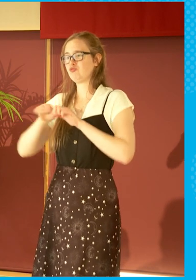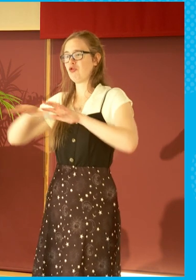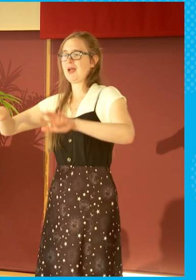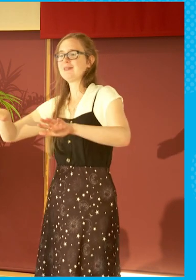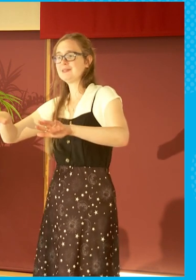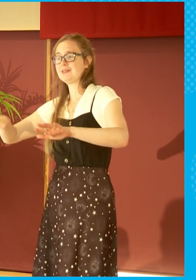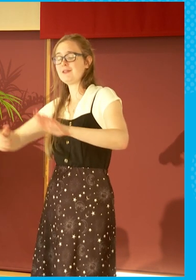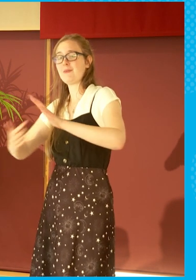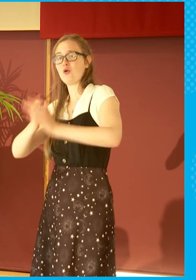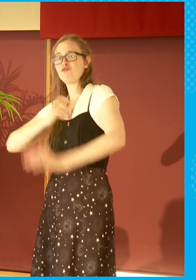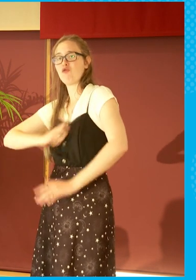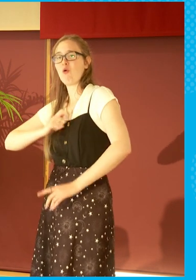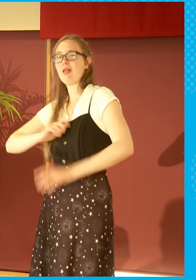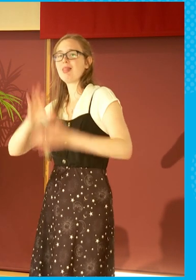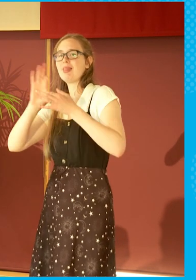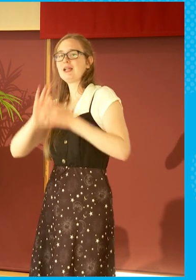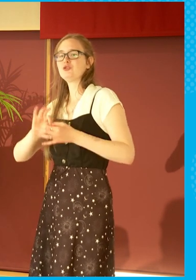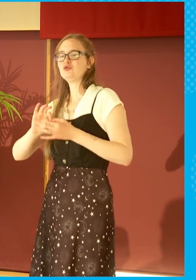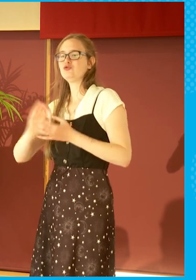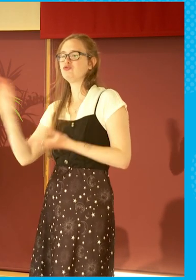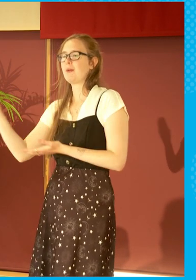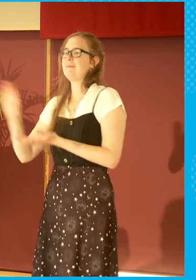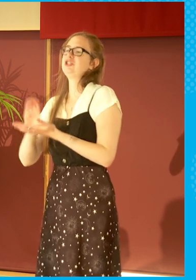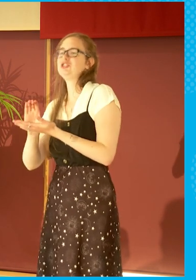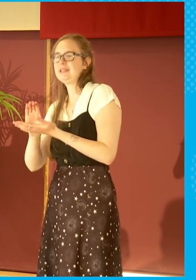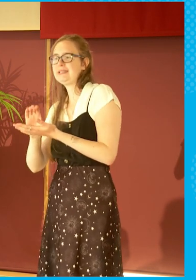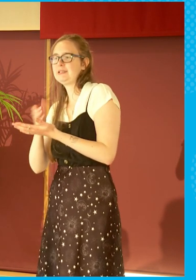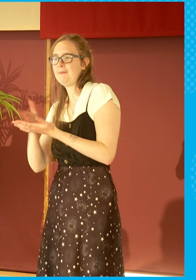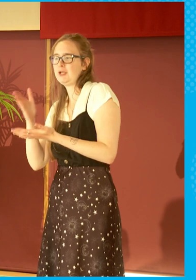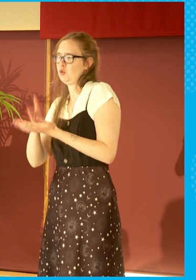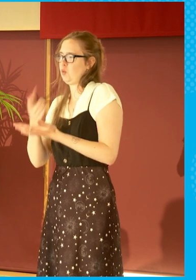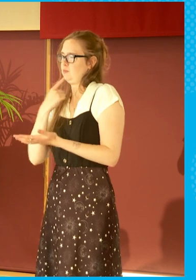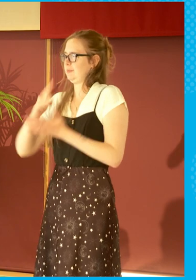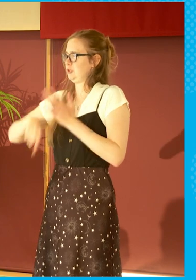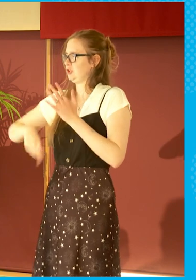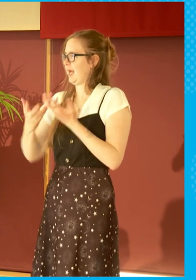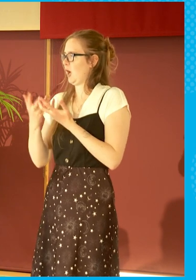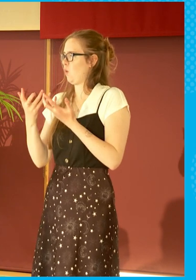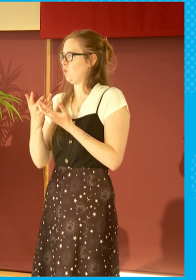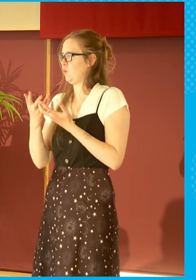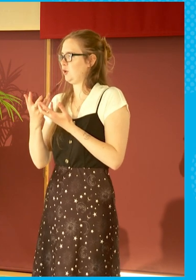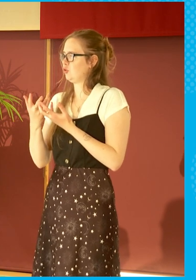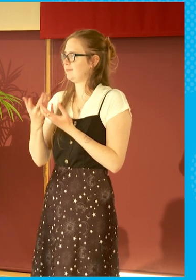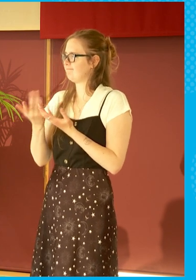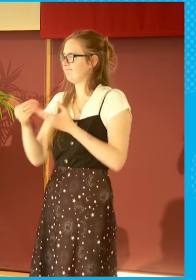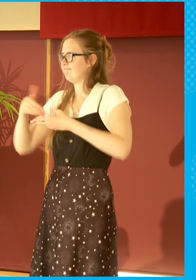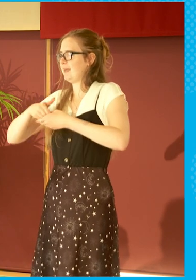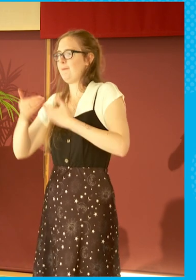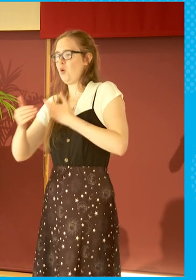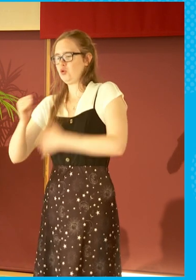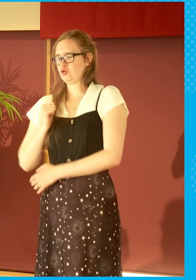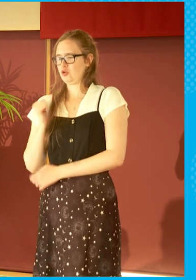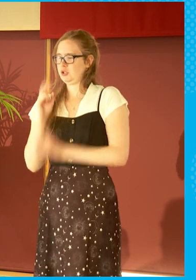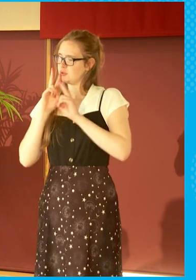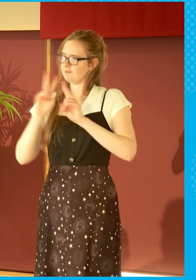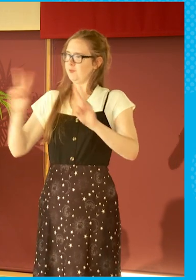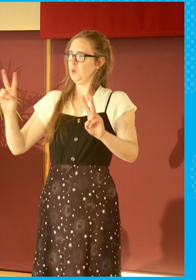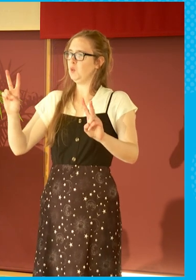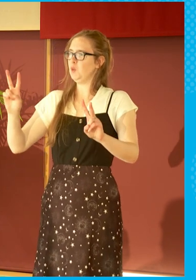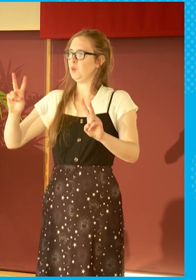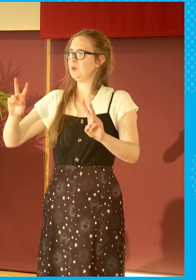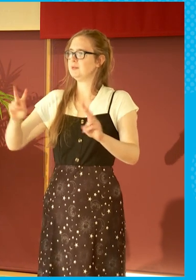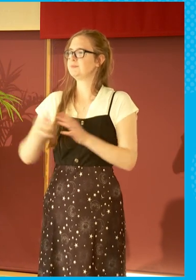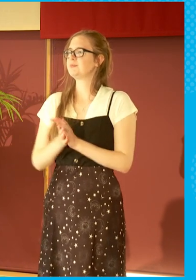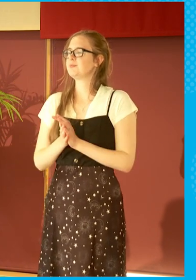And with regards to commissioning, I just wondered if you could reflect a bit more on that and maybe say a bit about the uniqueness of BBC